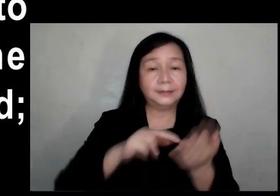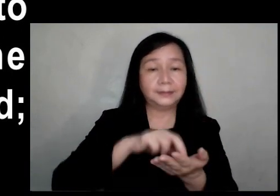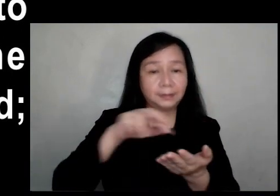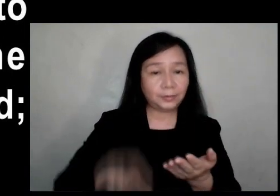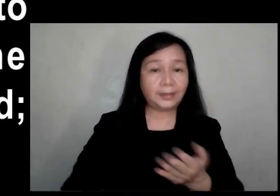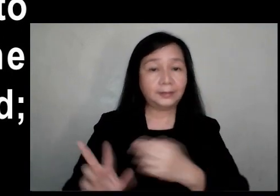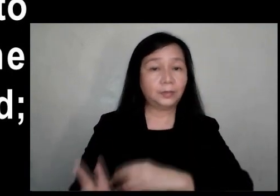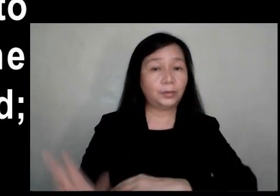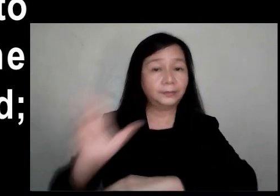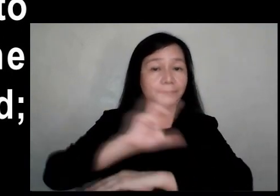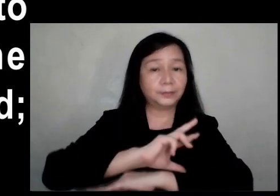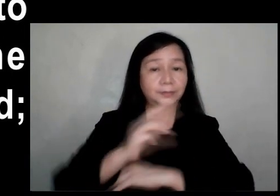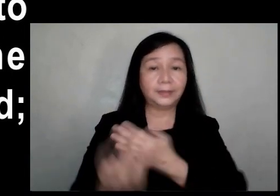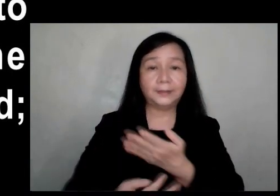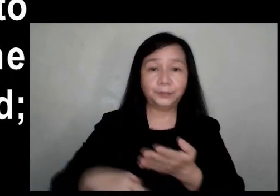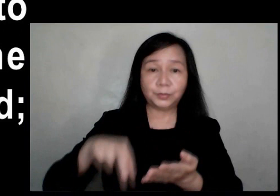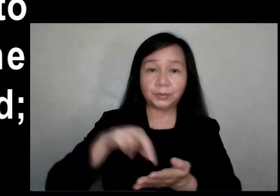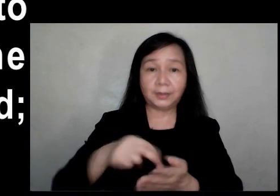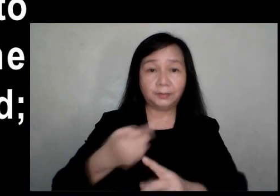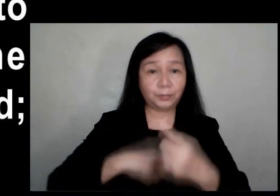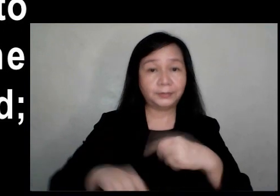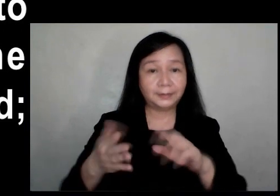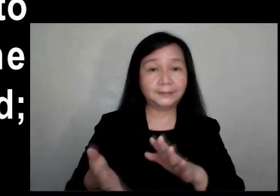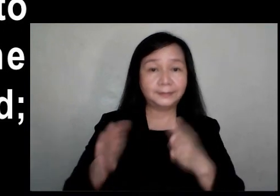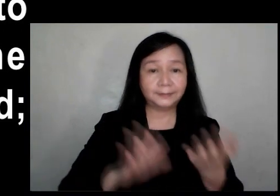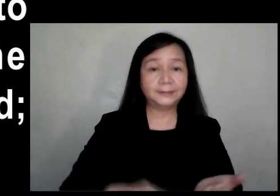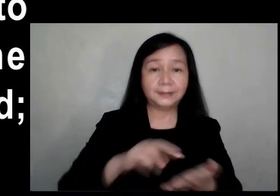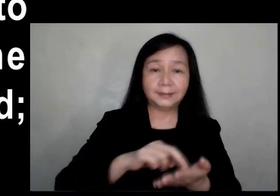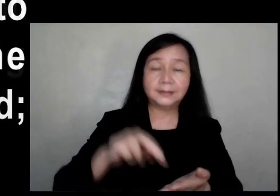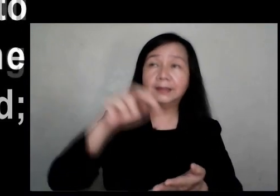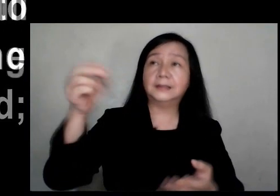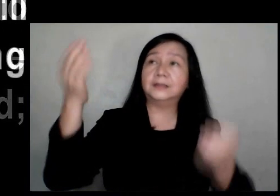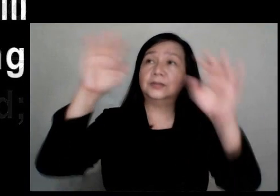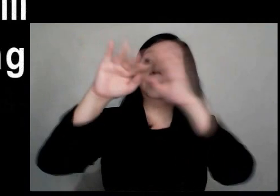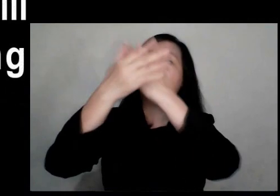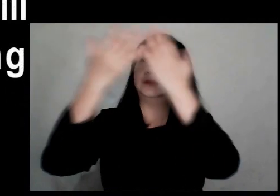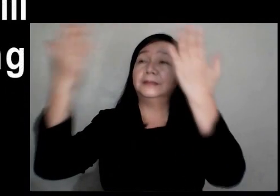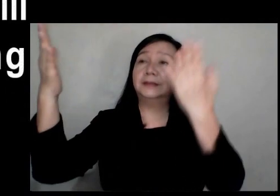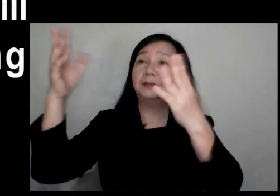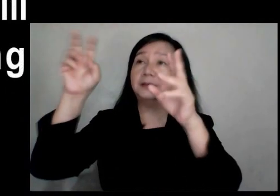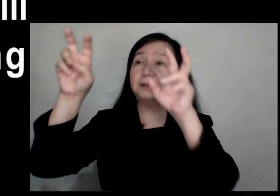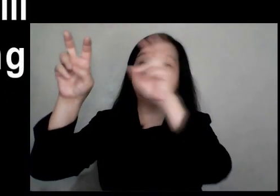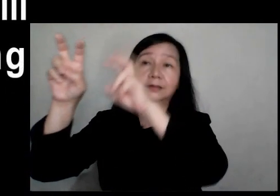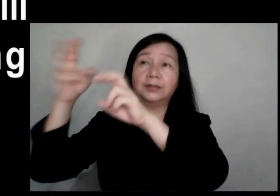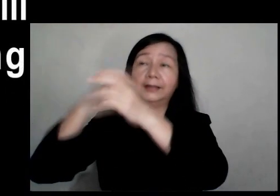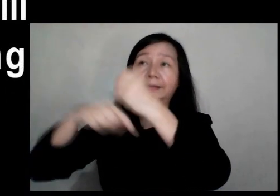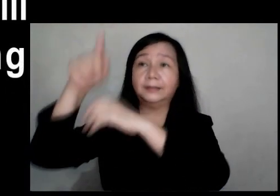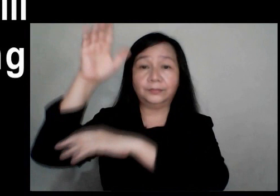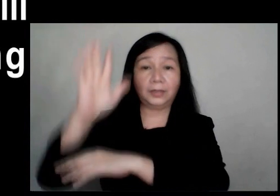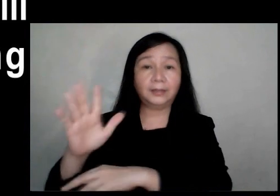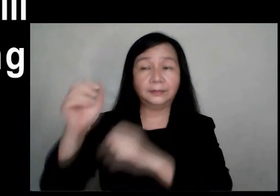was buried. He descended into hell. On the third day he rose again from the dead. He ascended into heaven